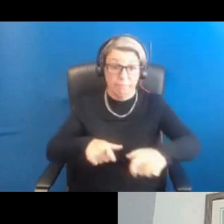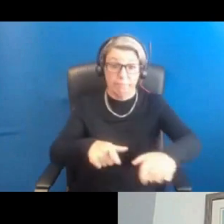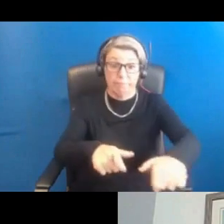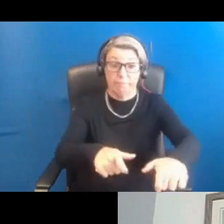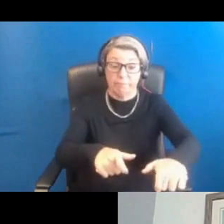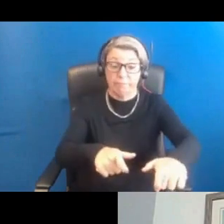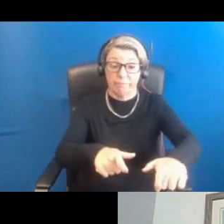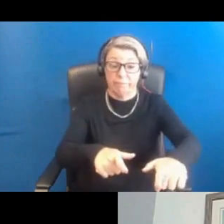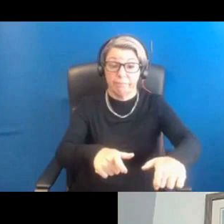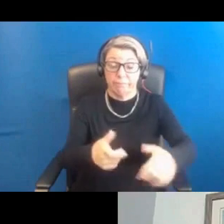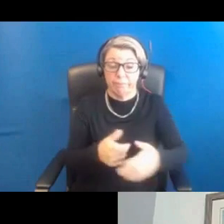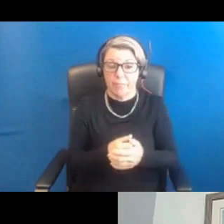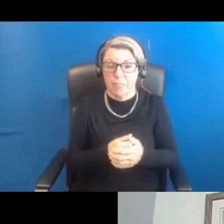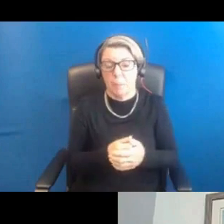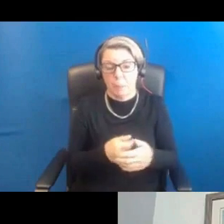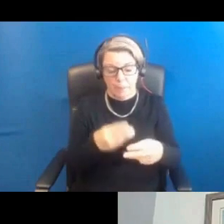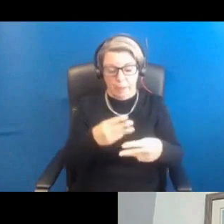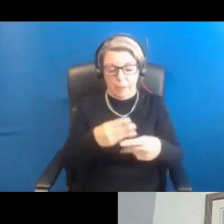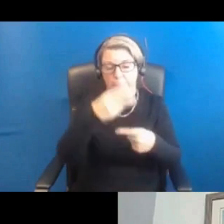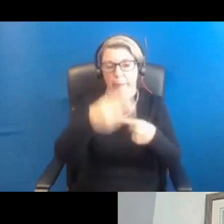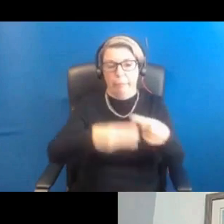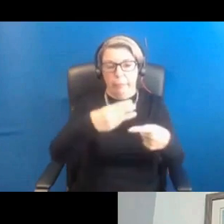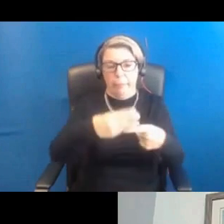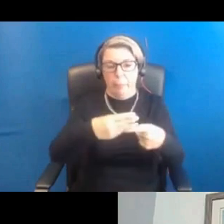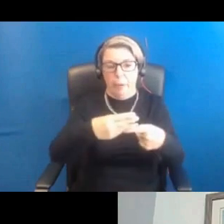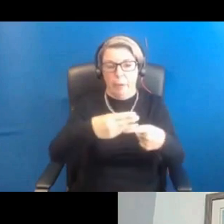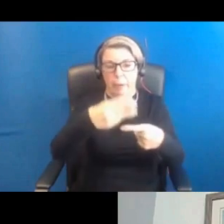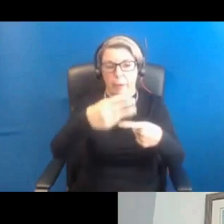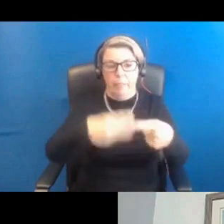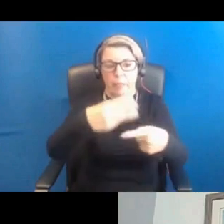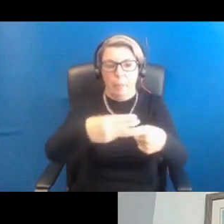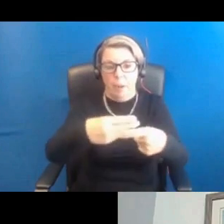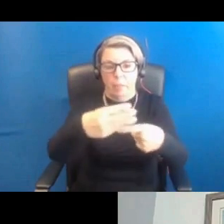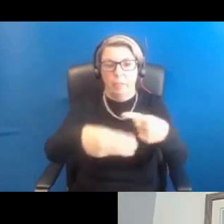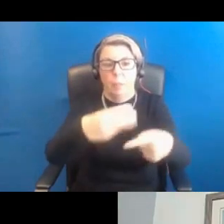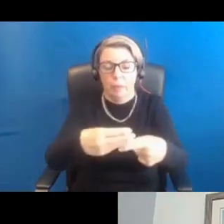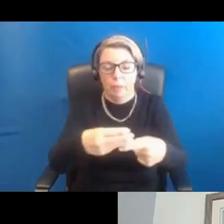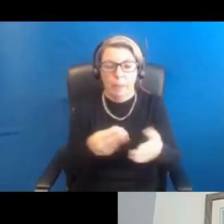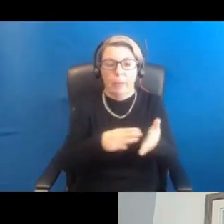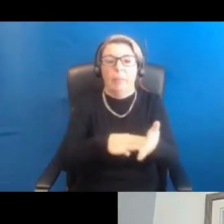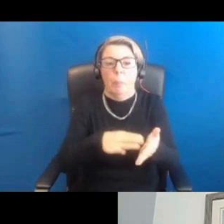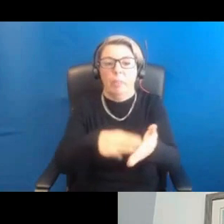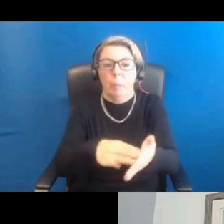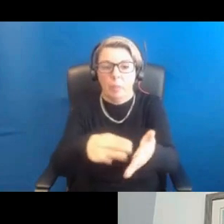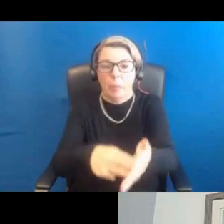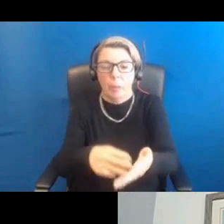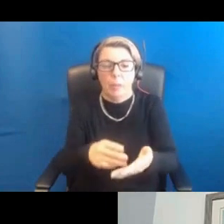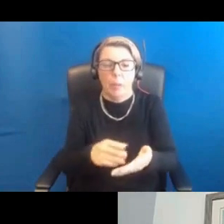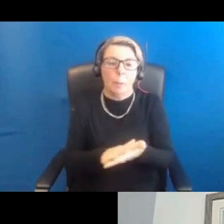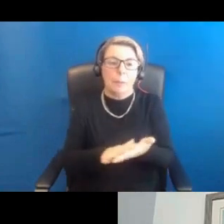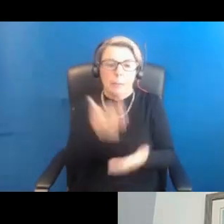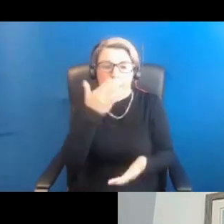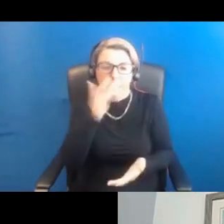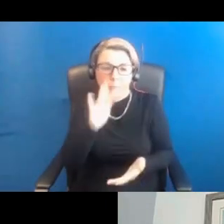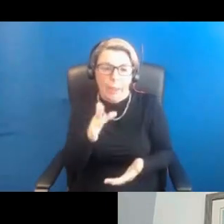take it for a tricyclic or something along those lines. So they maybe have three or four periods a year, which are artificial periods on the